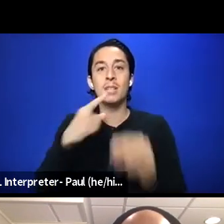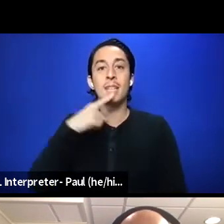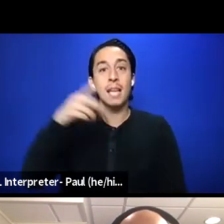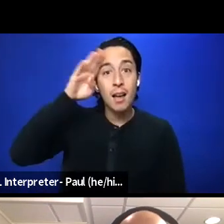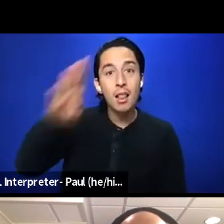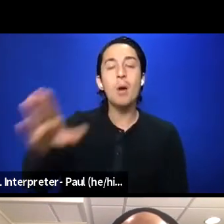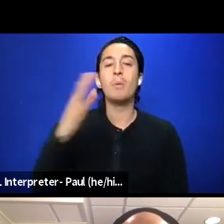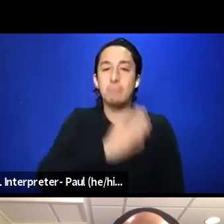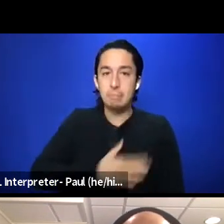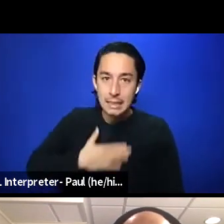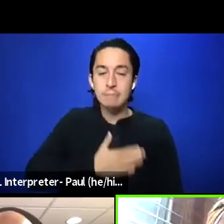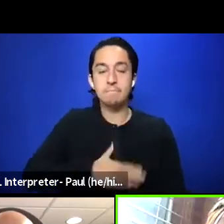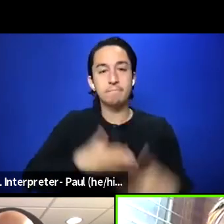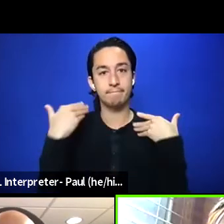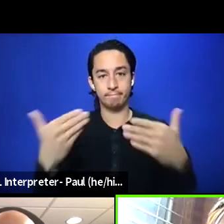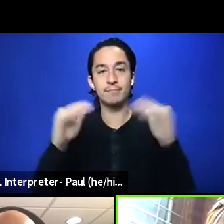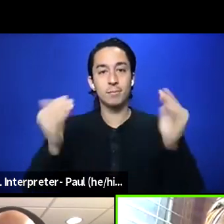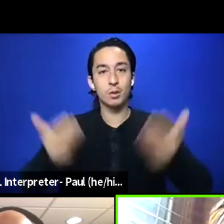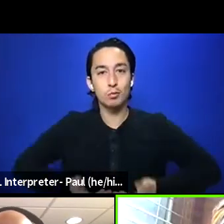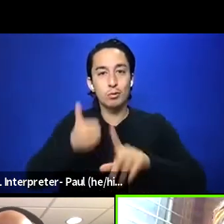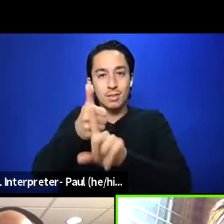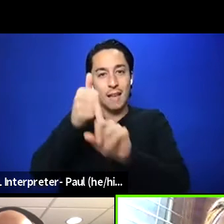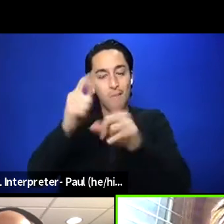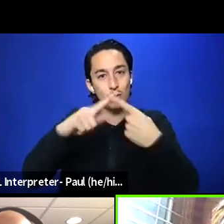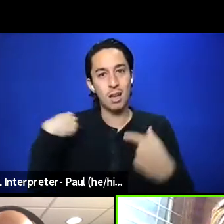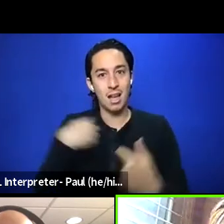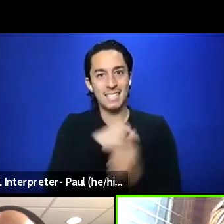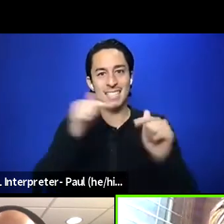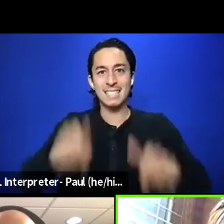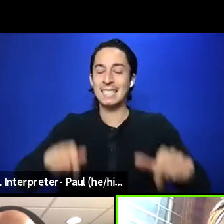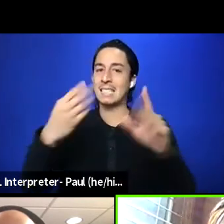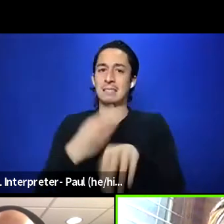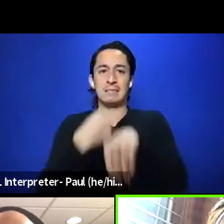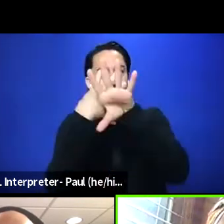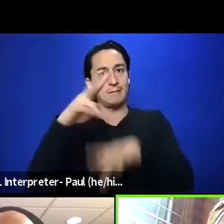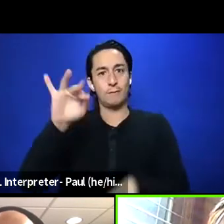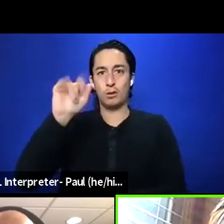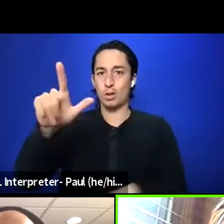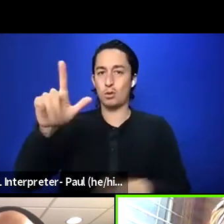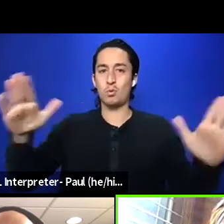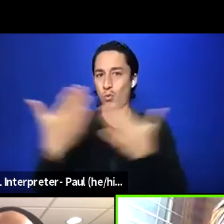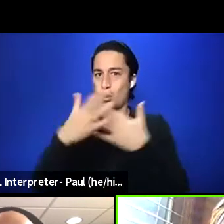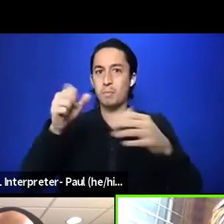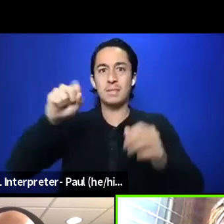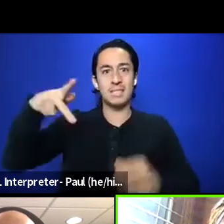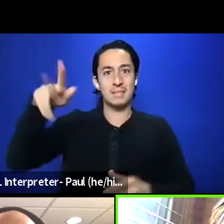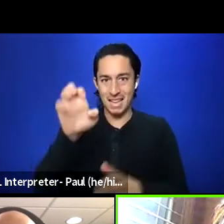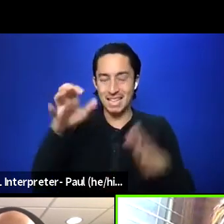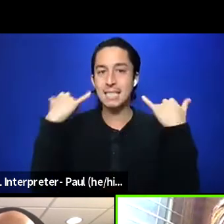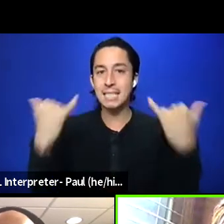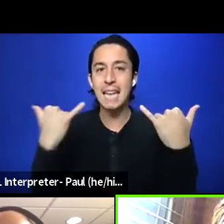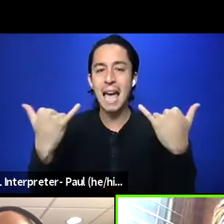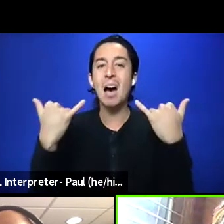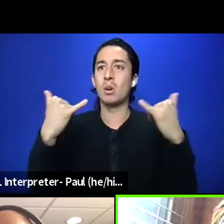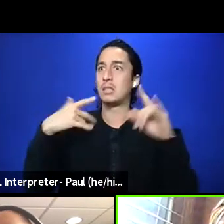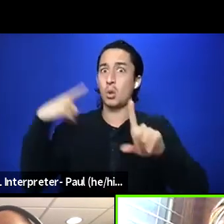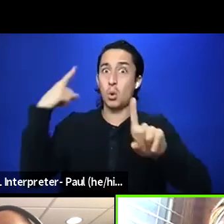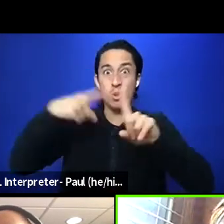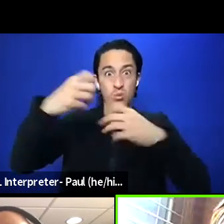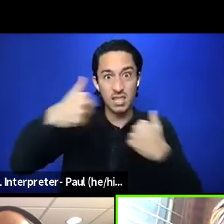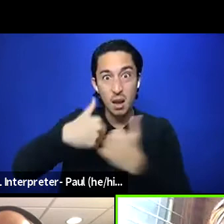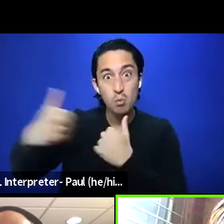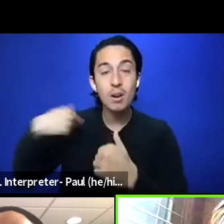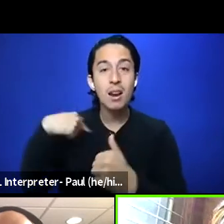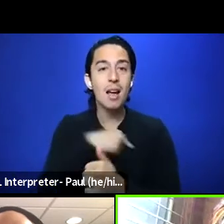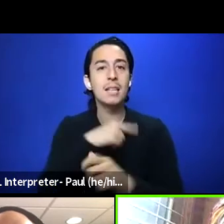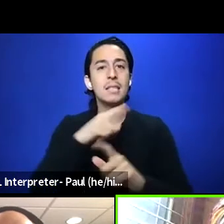please introduce yourself to us. You know, these virtual rooms and spaces that we're in now, you know, they seek to separate us, but just ways